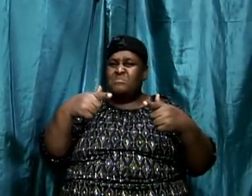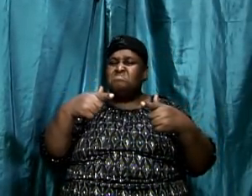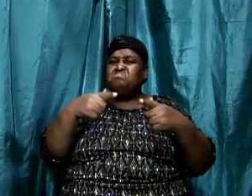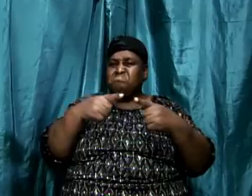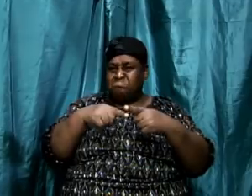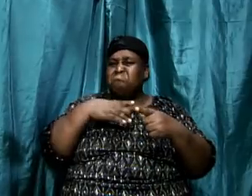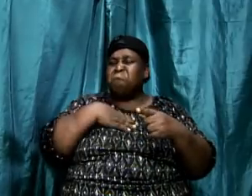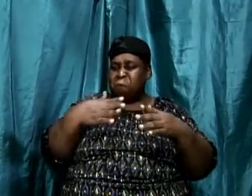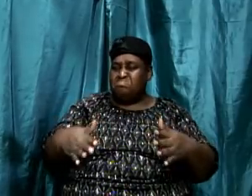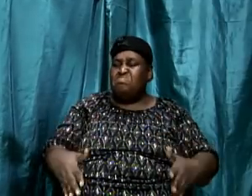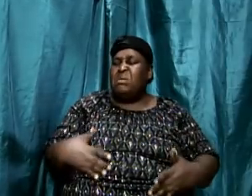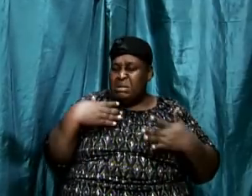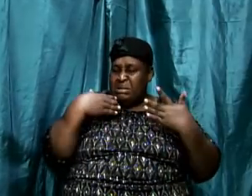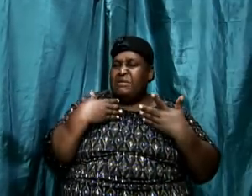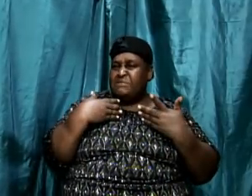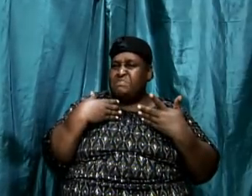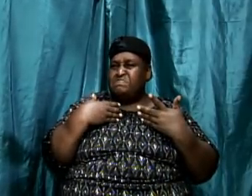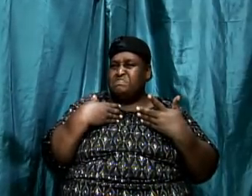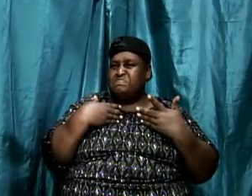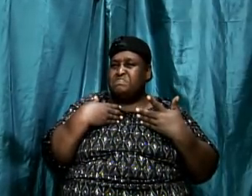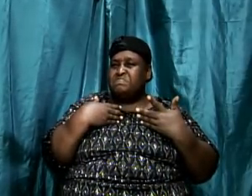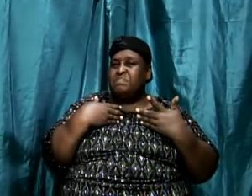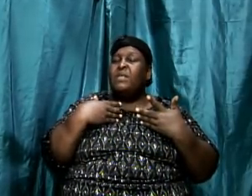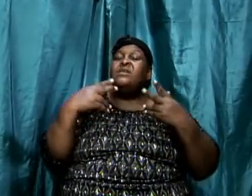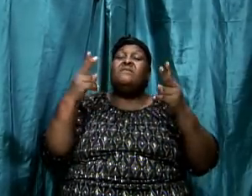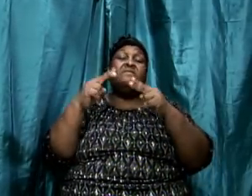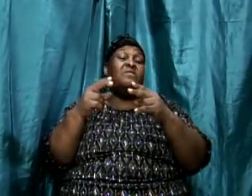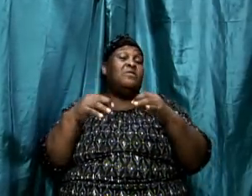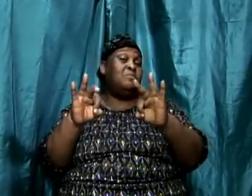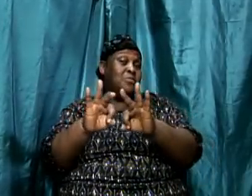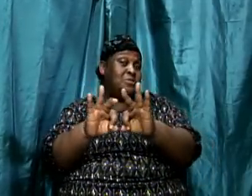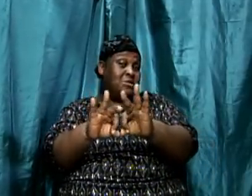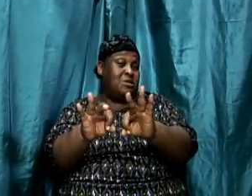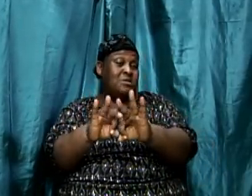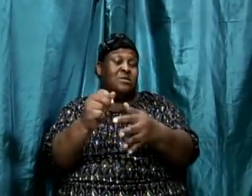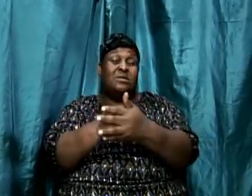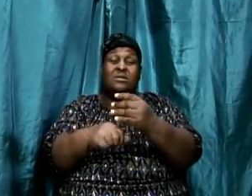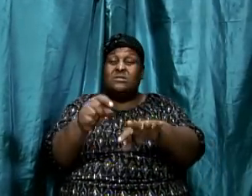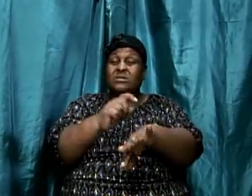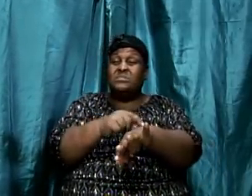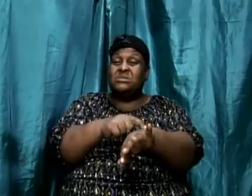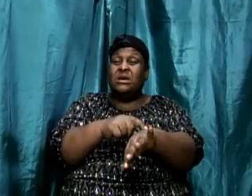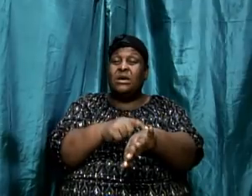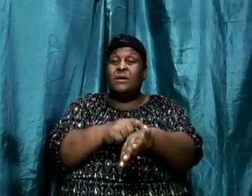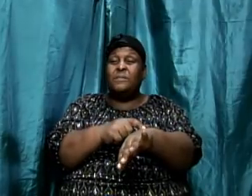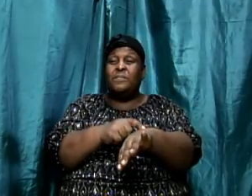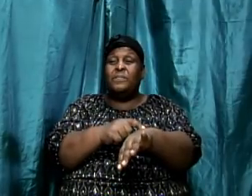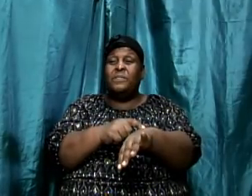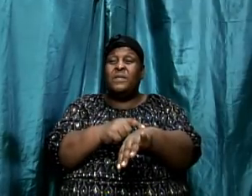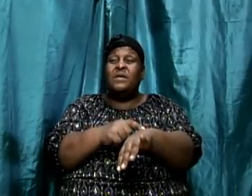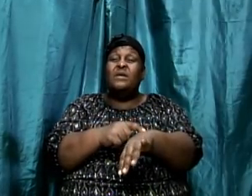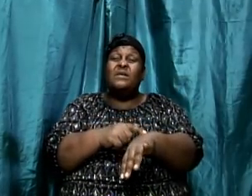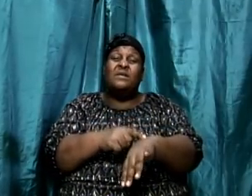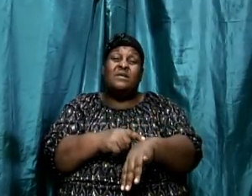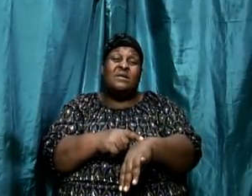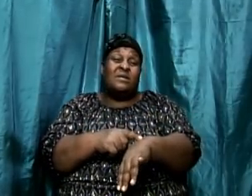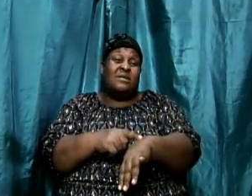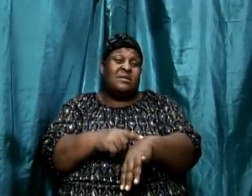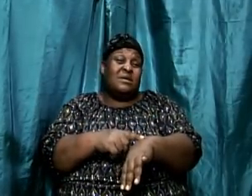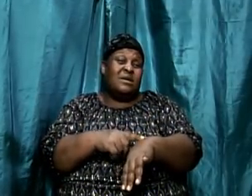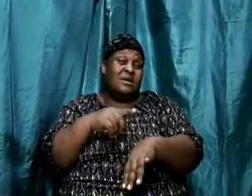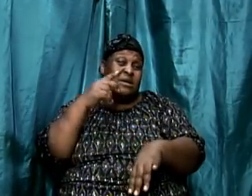to me. Amen. But it's very important that sometimes, there was a famous theologian who